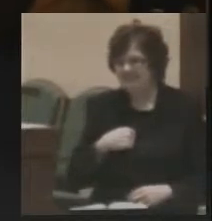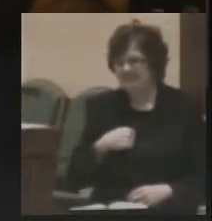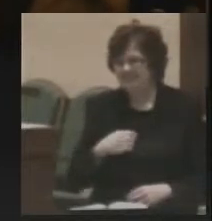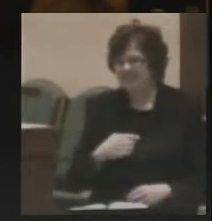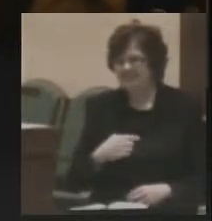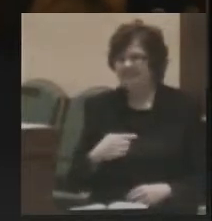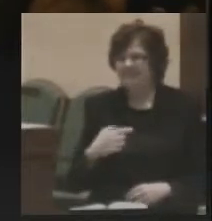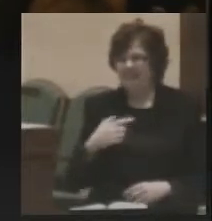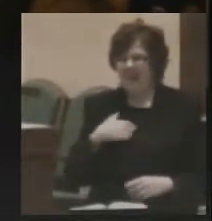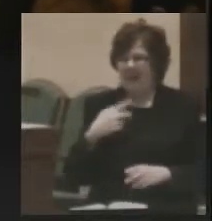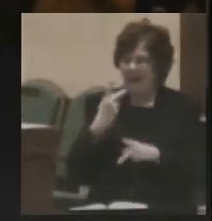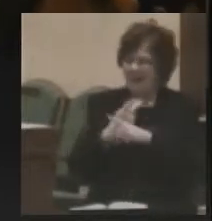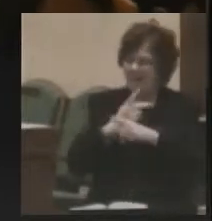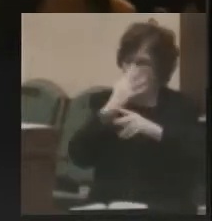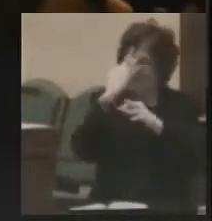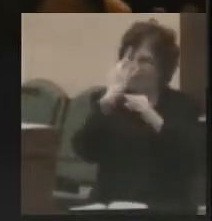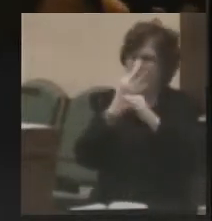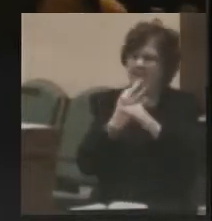I kept the faith.